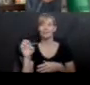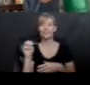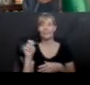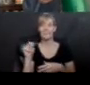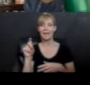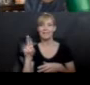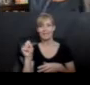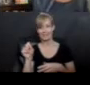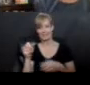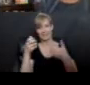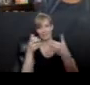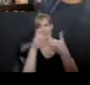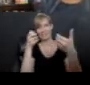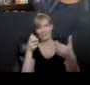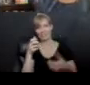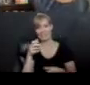Cheers. Treehouse.